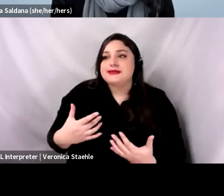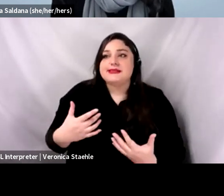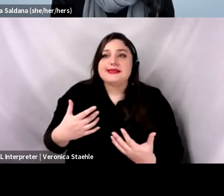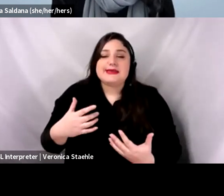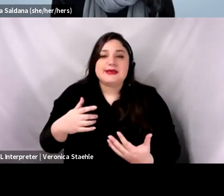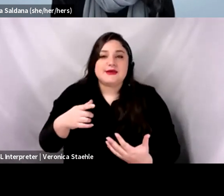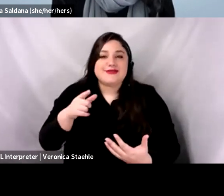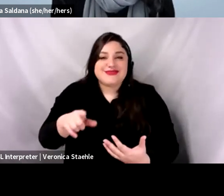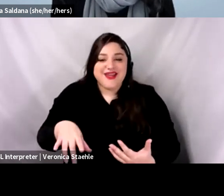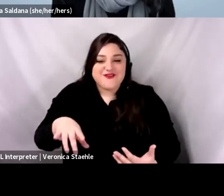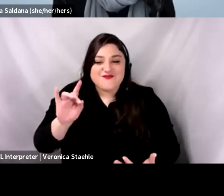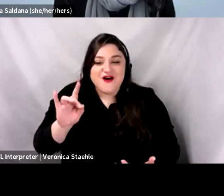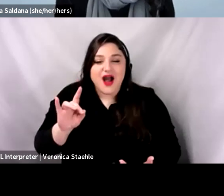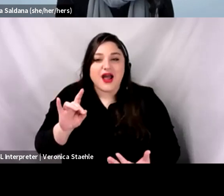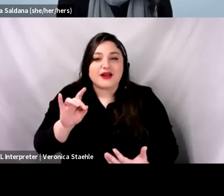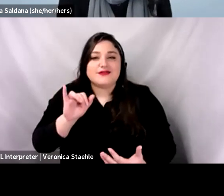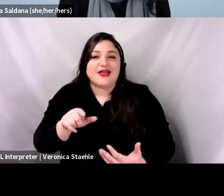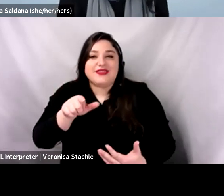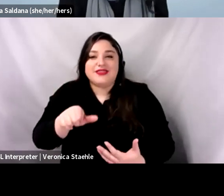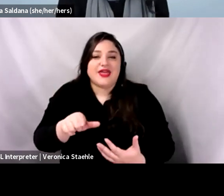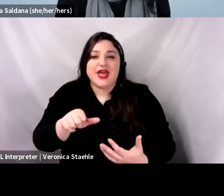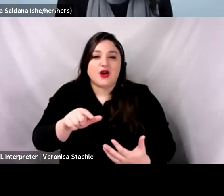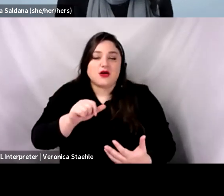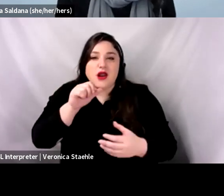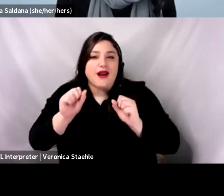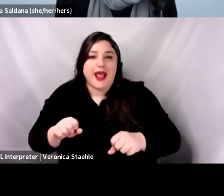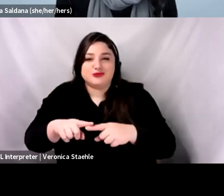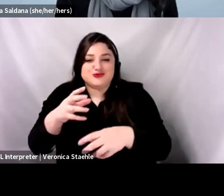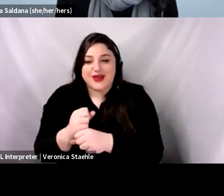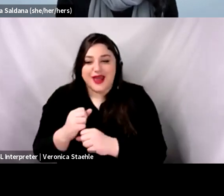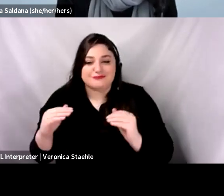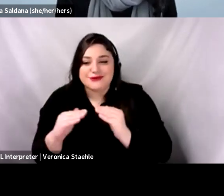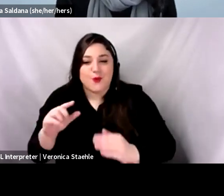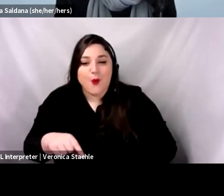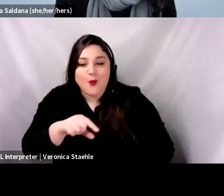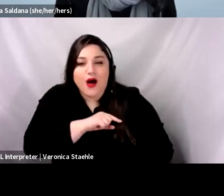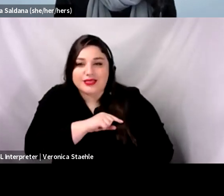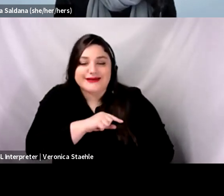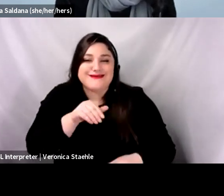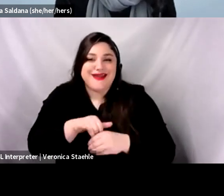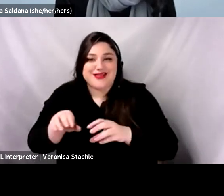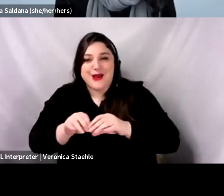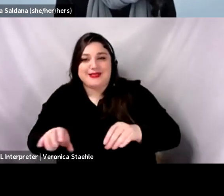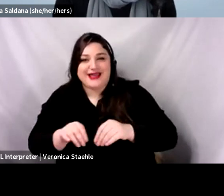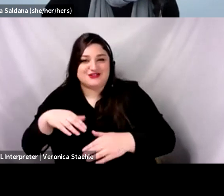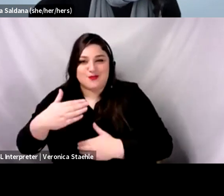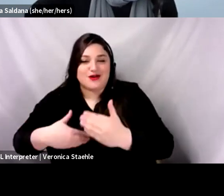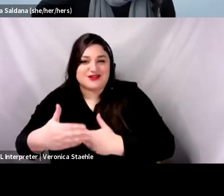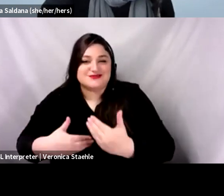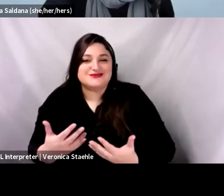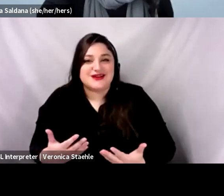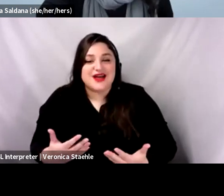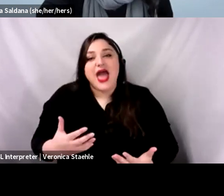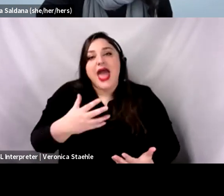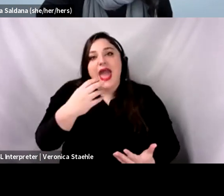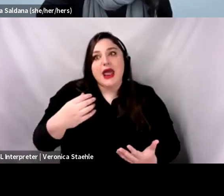variable quality of implementation strategy costing, uh, in a nutshell. I think there does need to be more attention to this in the paper